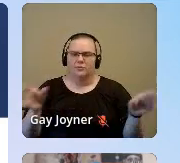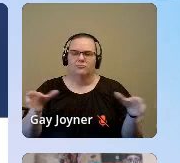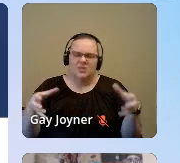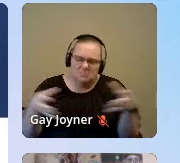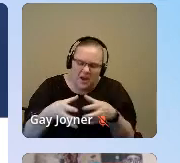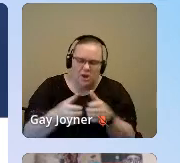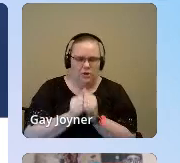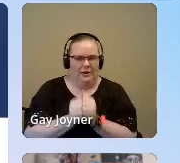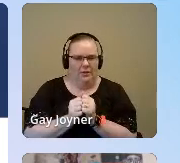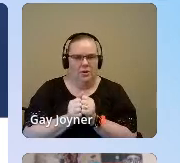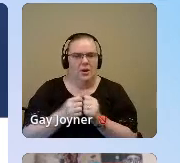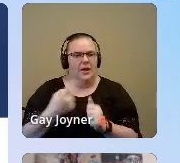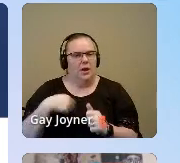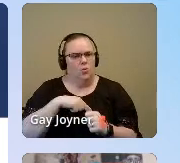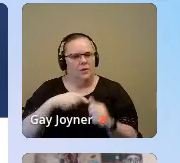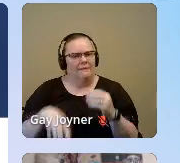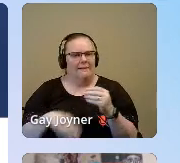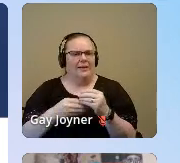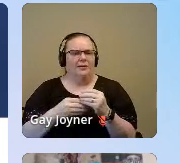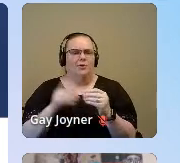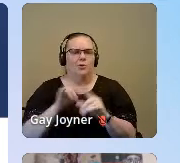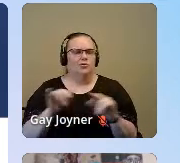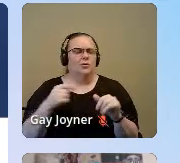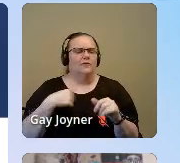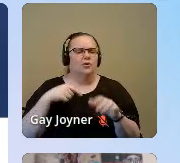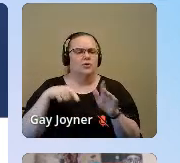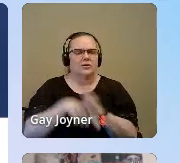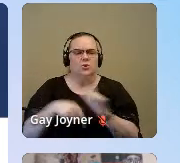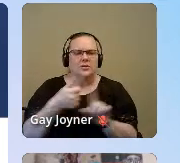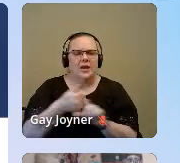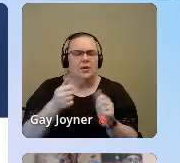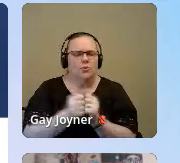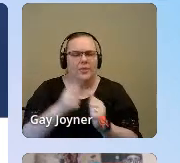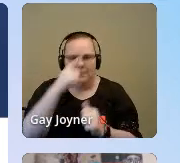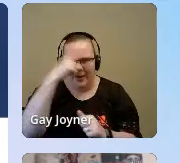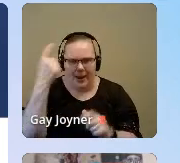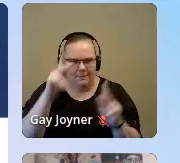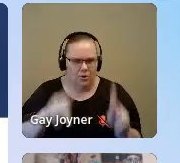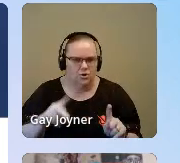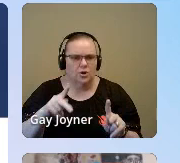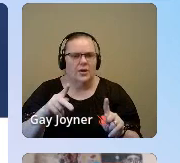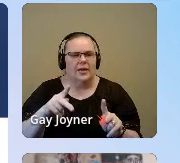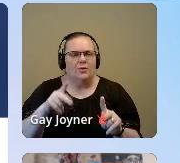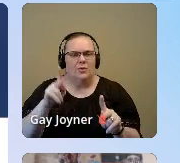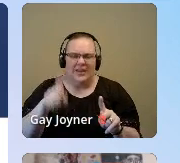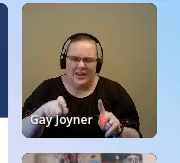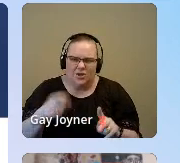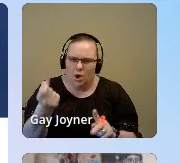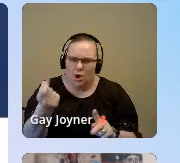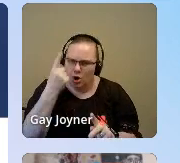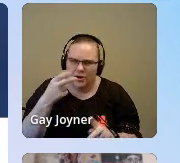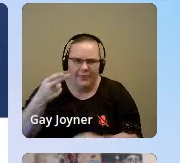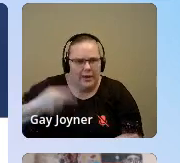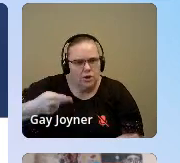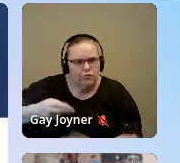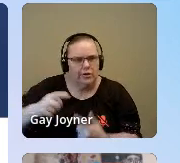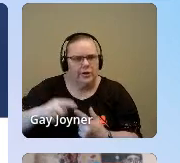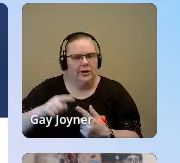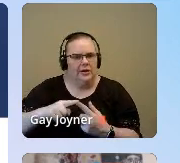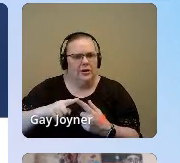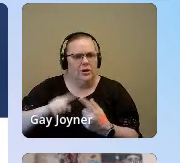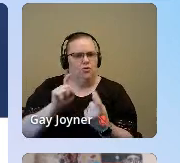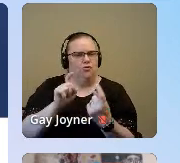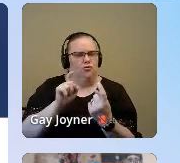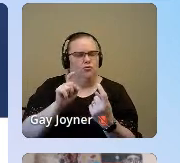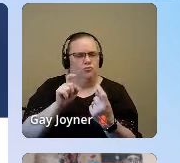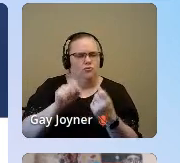and adds that when you're dealing with suicide in a black person, providers need to understand the history. They need to come to restorative justice, transformative trainings.